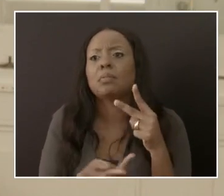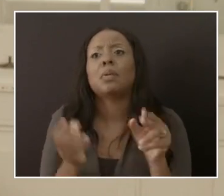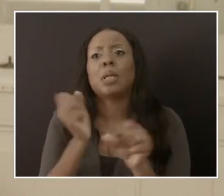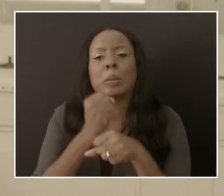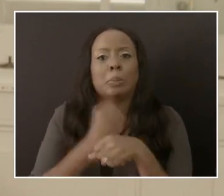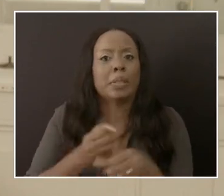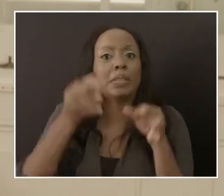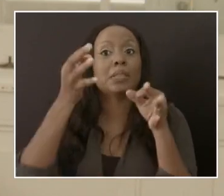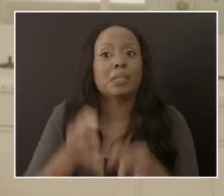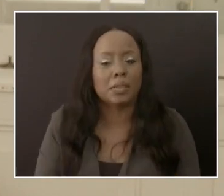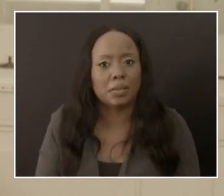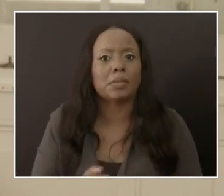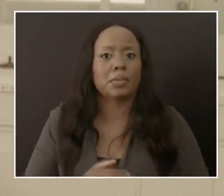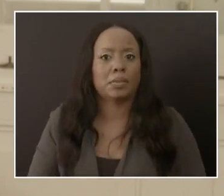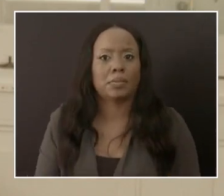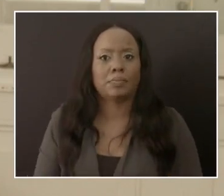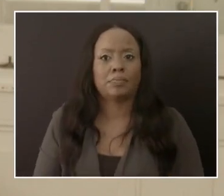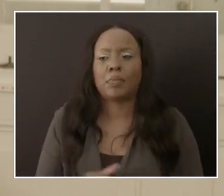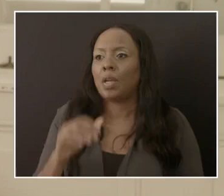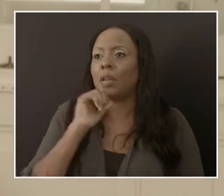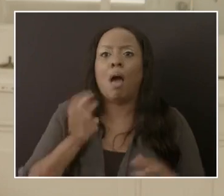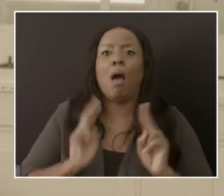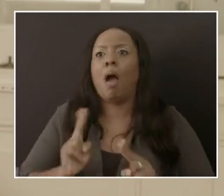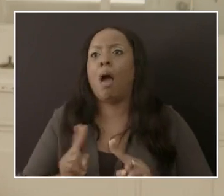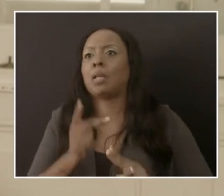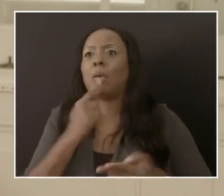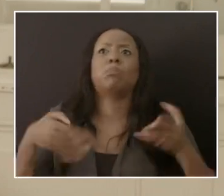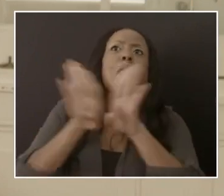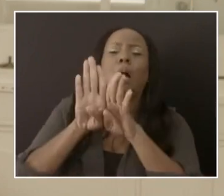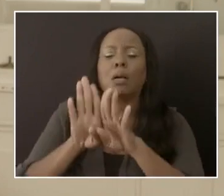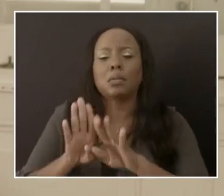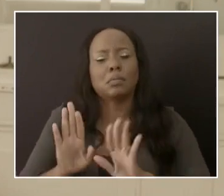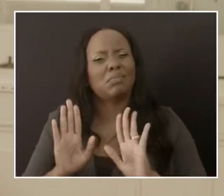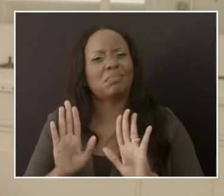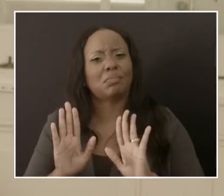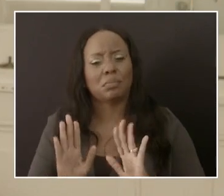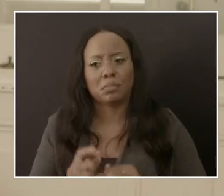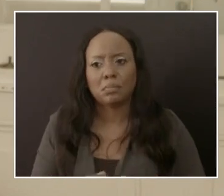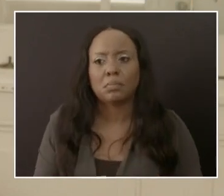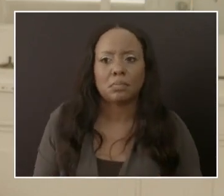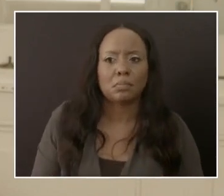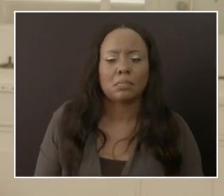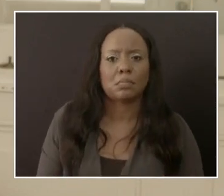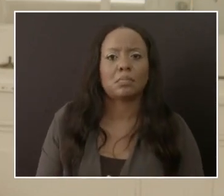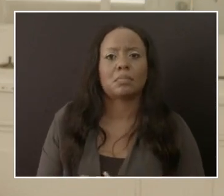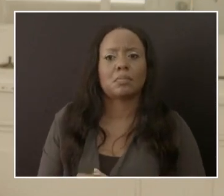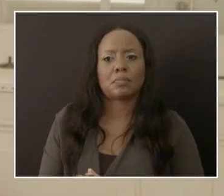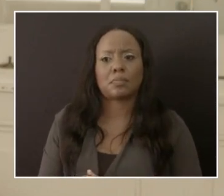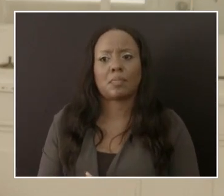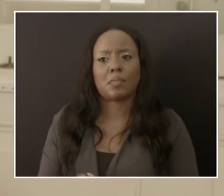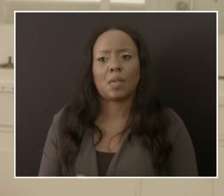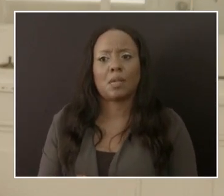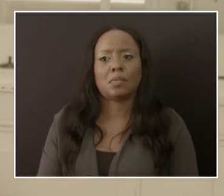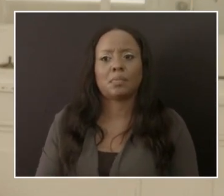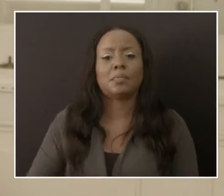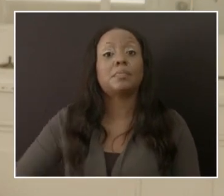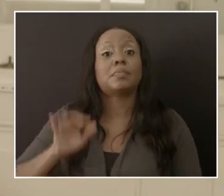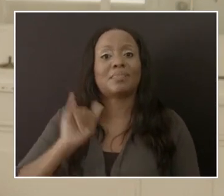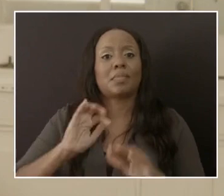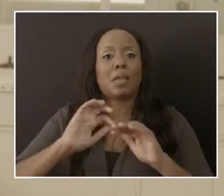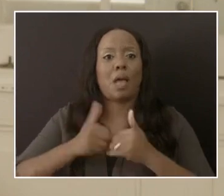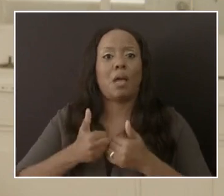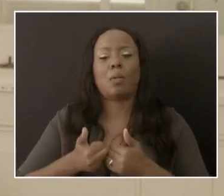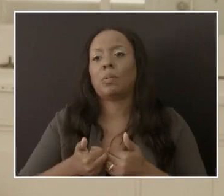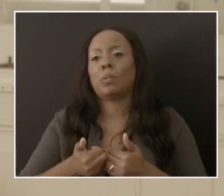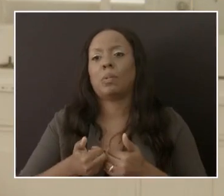purposeful manner, not in a rushed manner. And this is how Barbados has managed the situation for